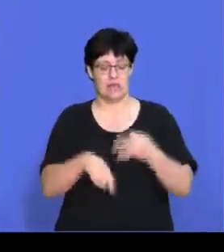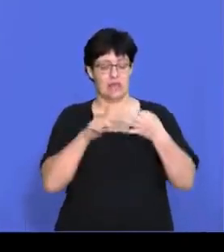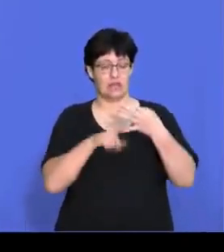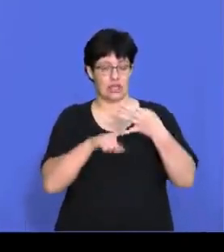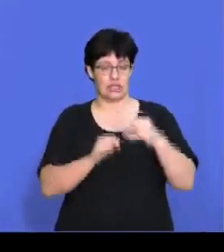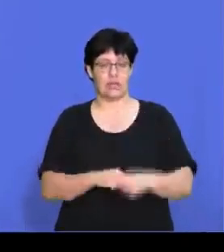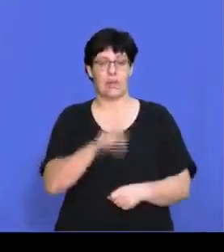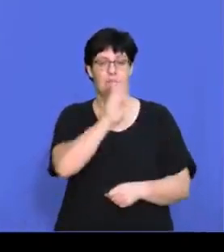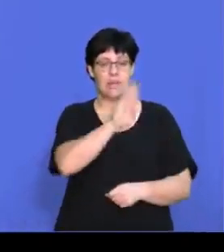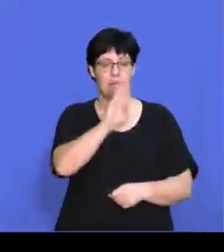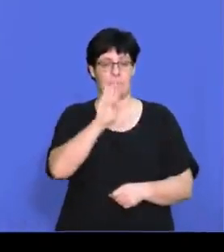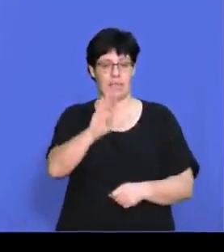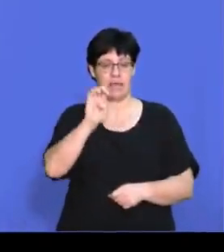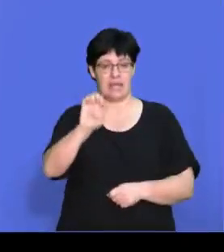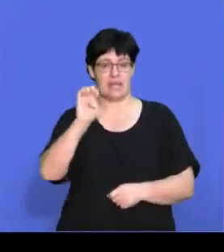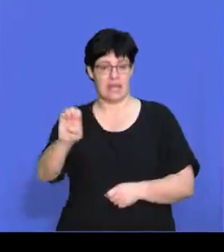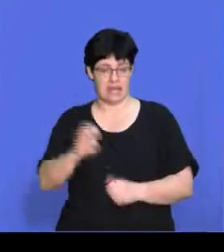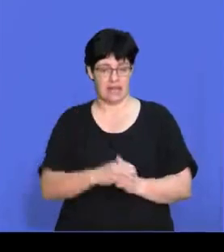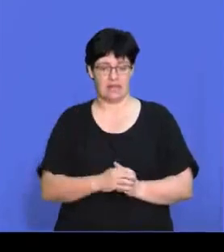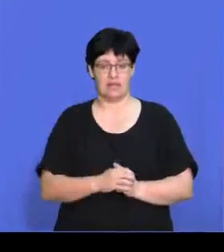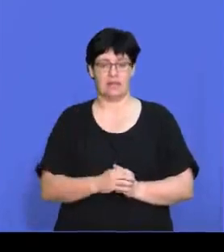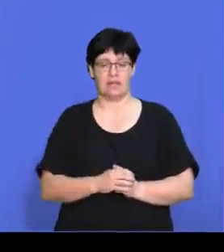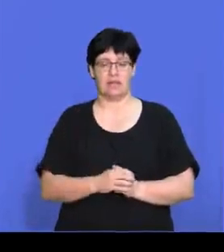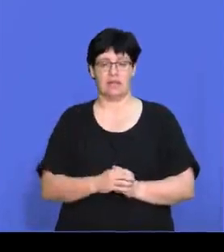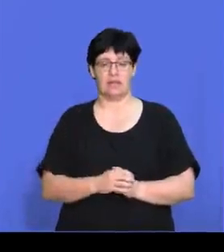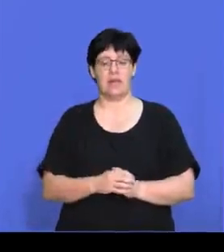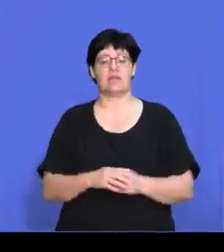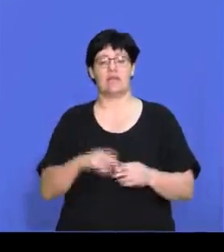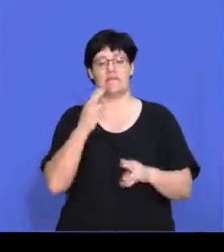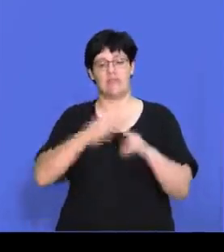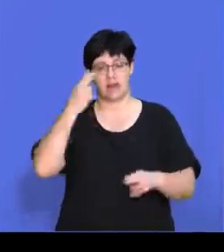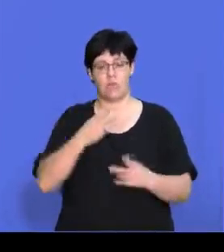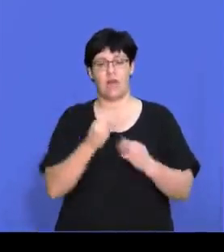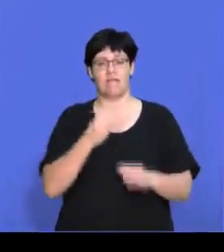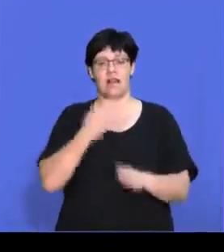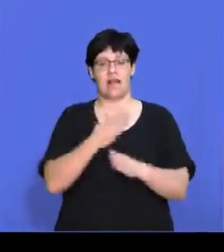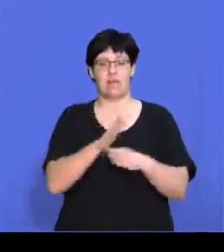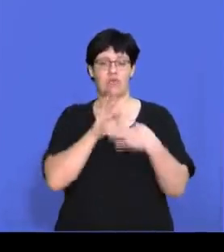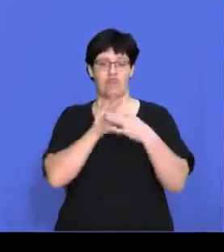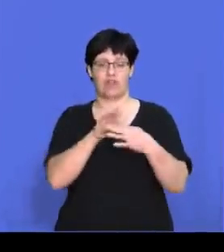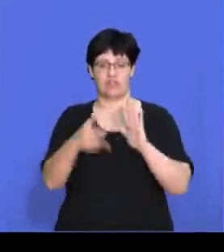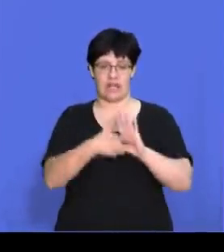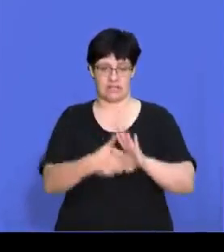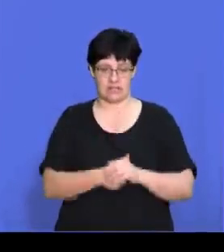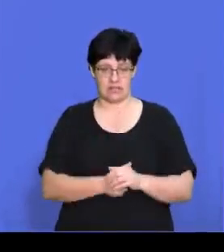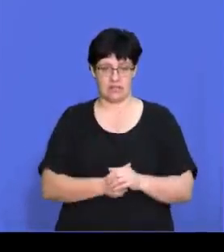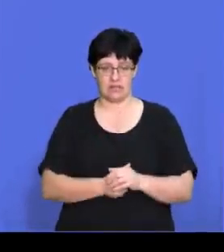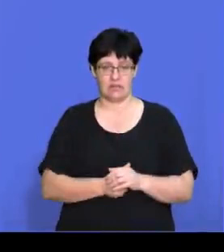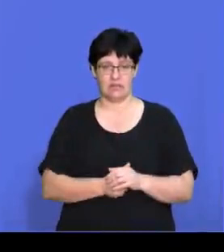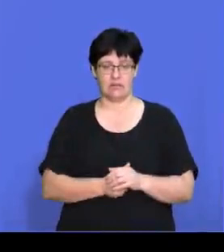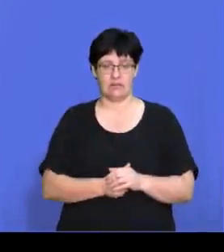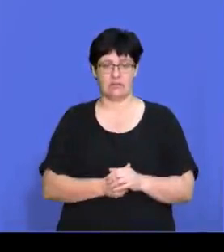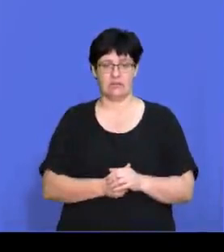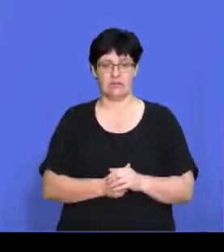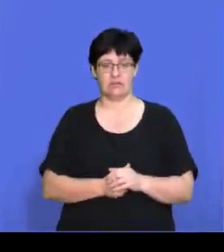Act. The third option is the Broadbased Black Economic Empowerment Act. And then finally, we've got the Labor Relations Act.